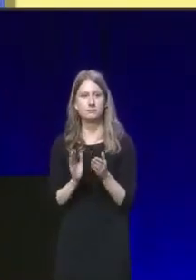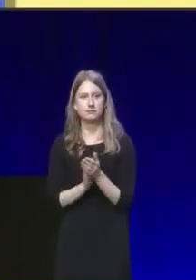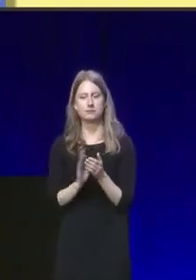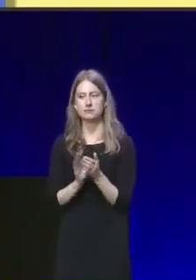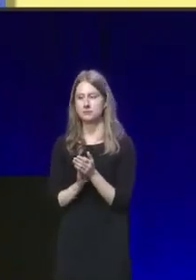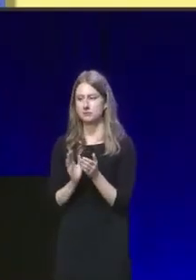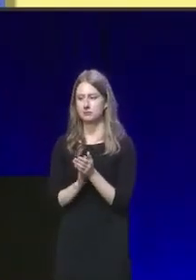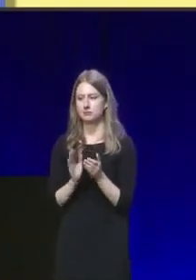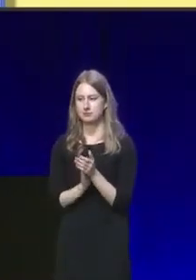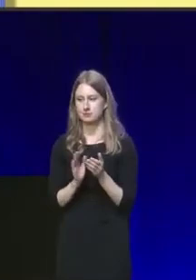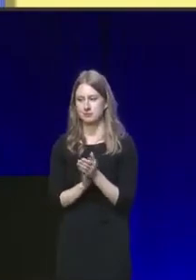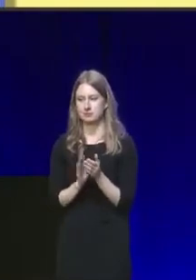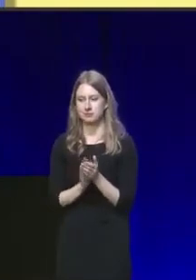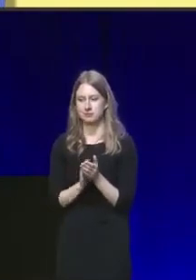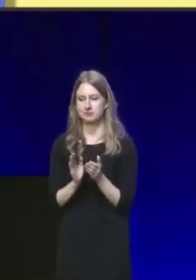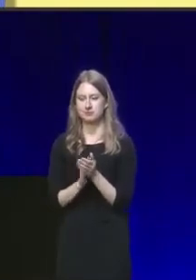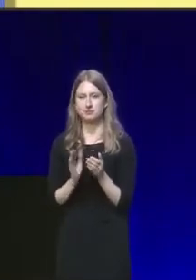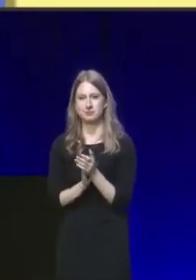APPLAUSE